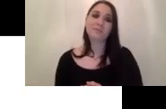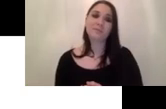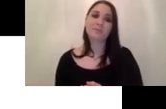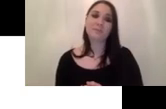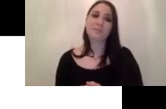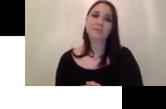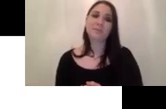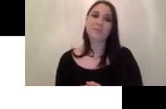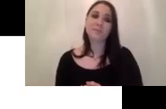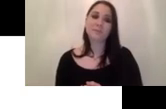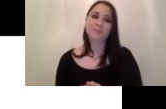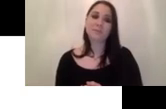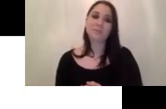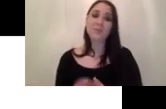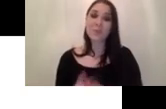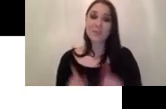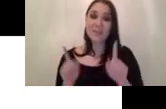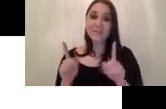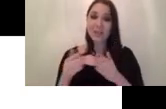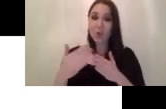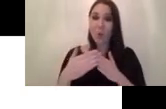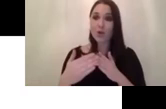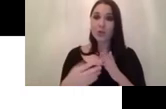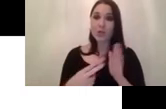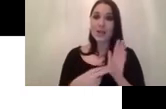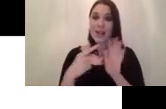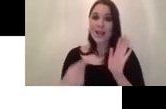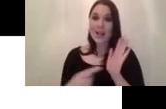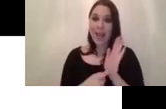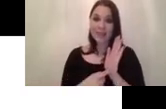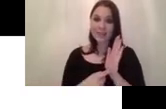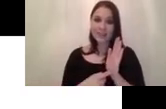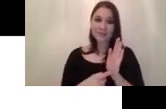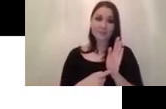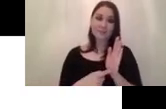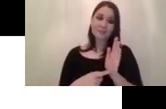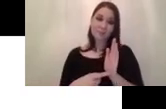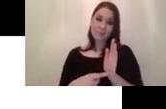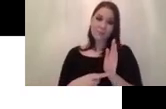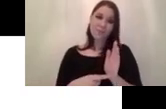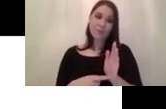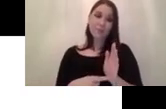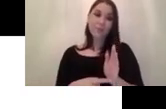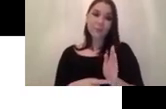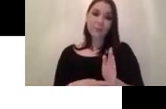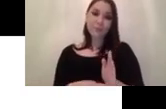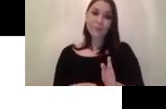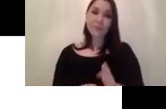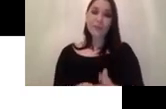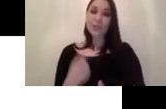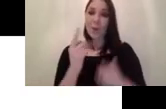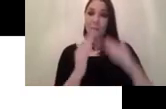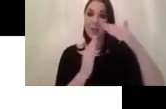corner net uh proposed this actually from work um proposed to predict the top left corner